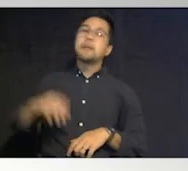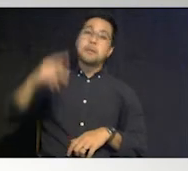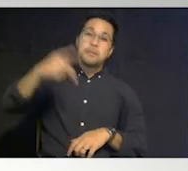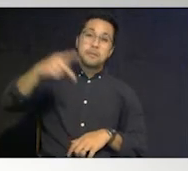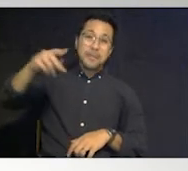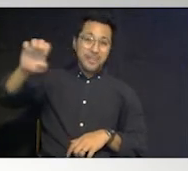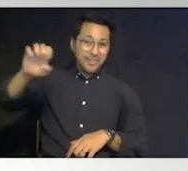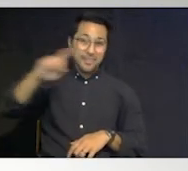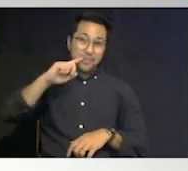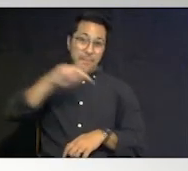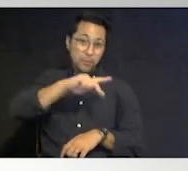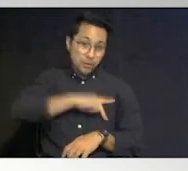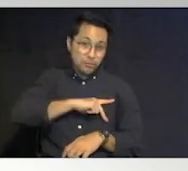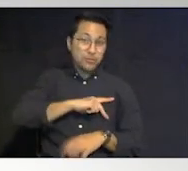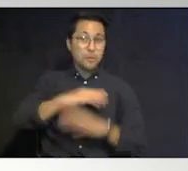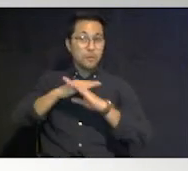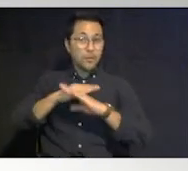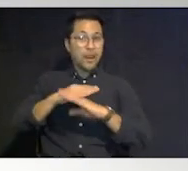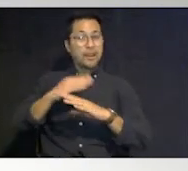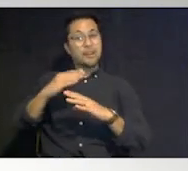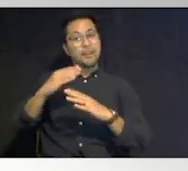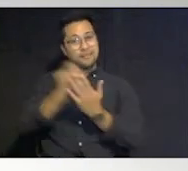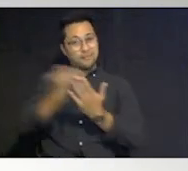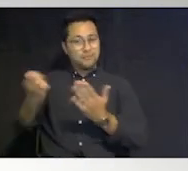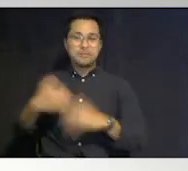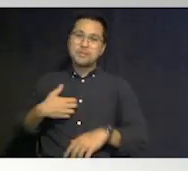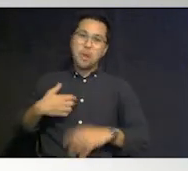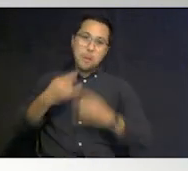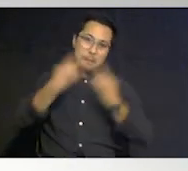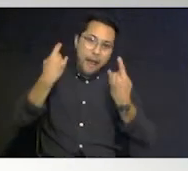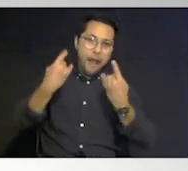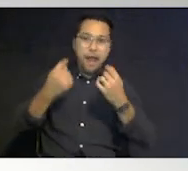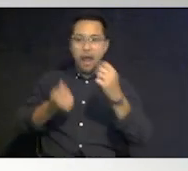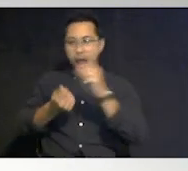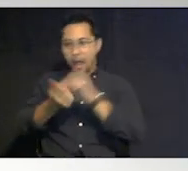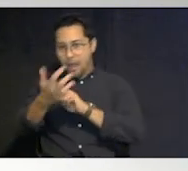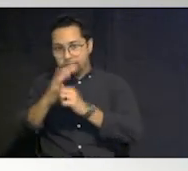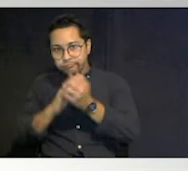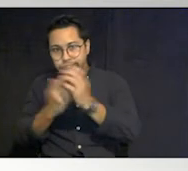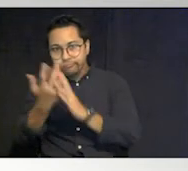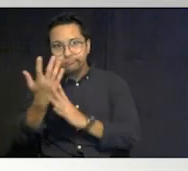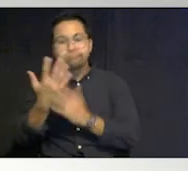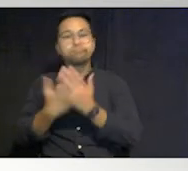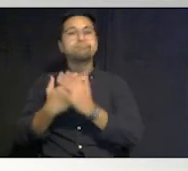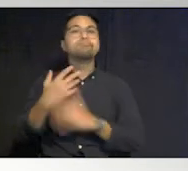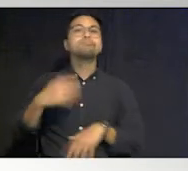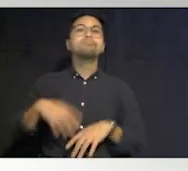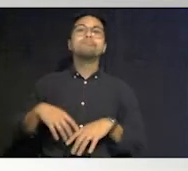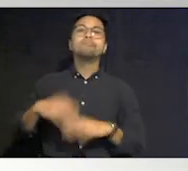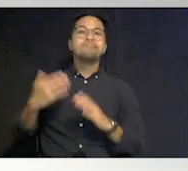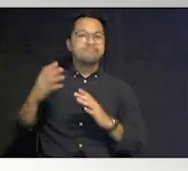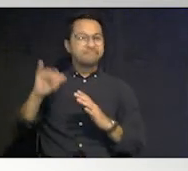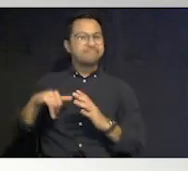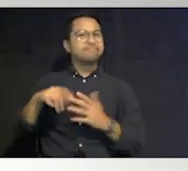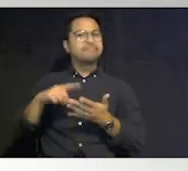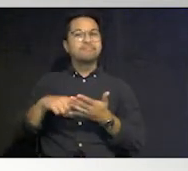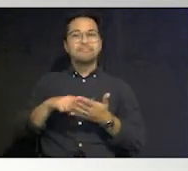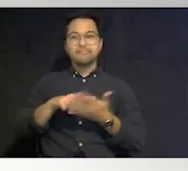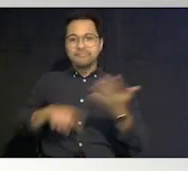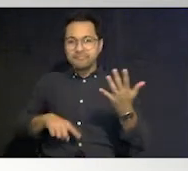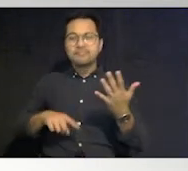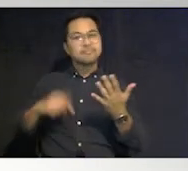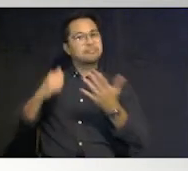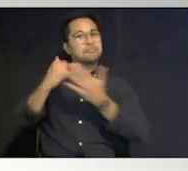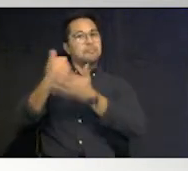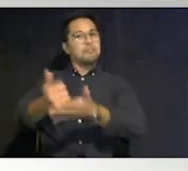it's important to have masks and hand sanitizer and things like that in in your kit and um again a lot of this is